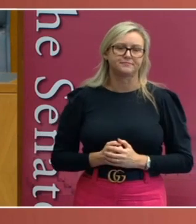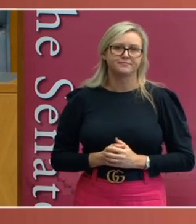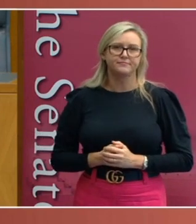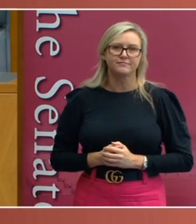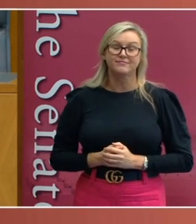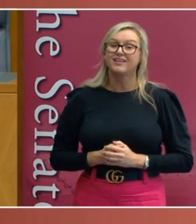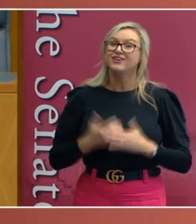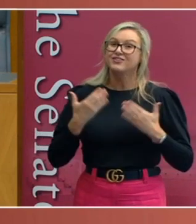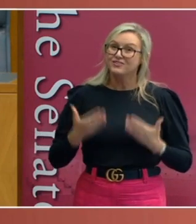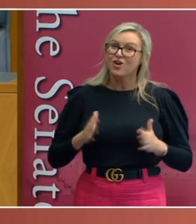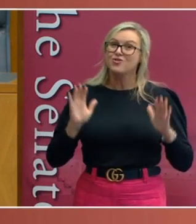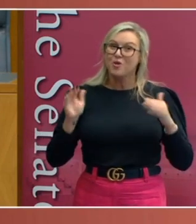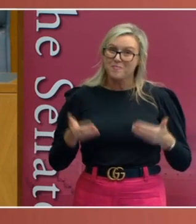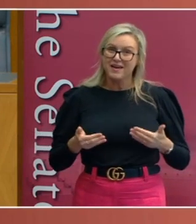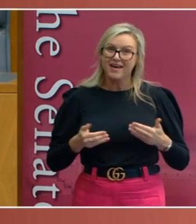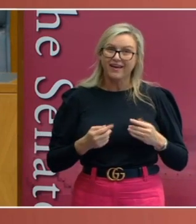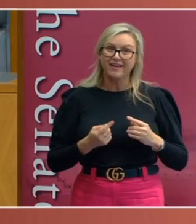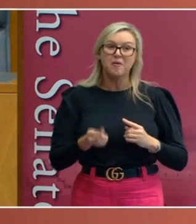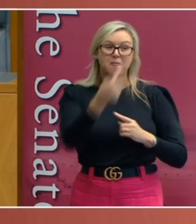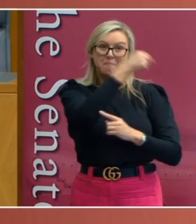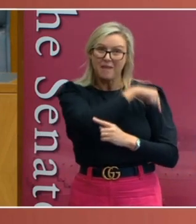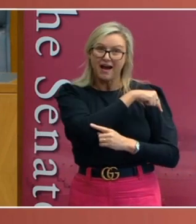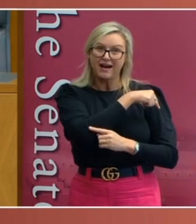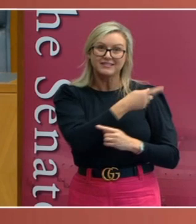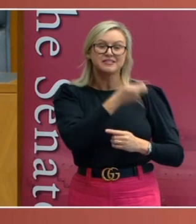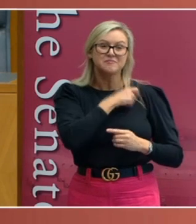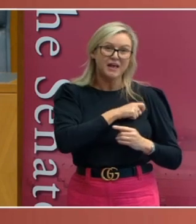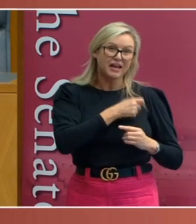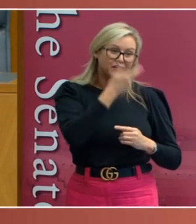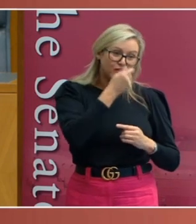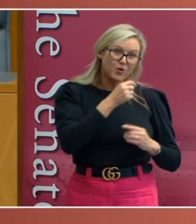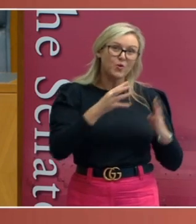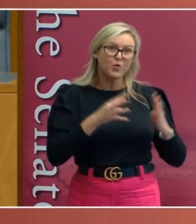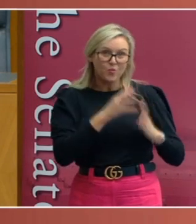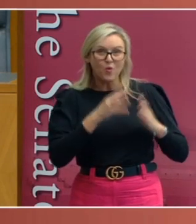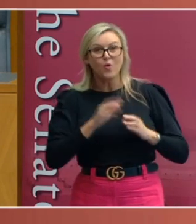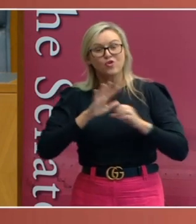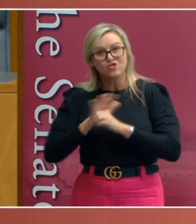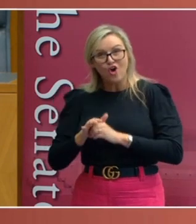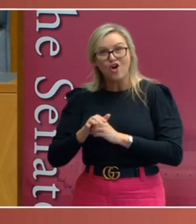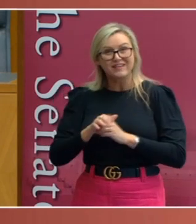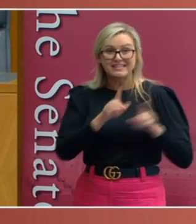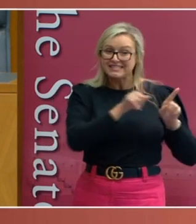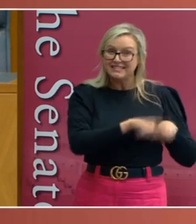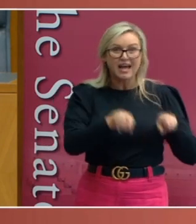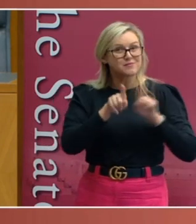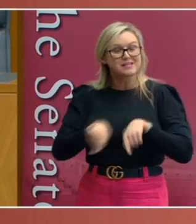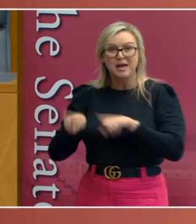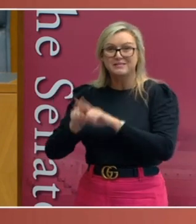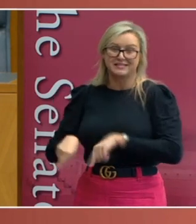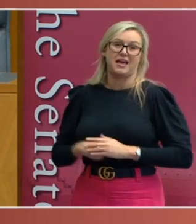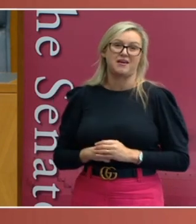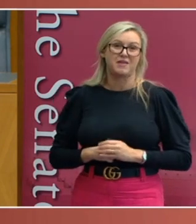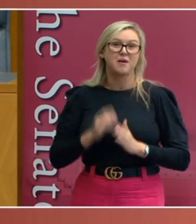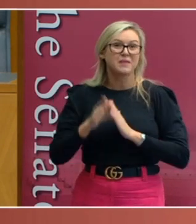over the years, all the examples I have described lead to the same conclusion. Section 92 is not